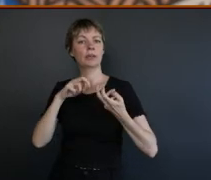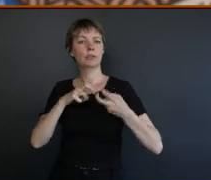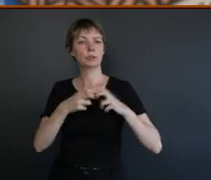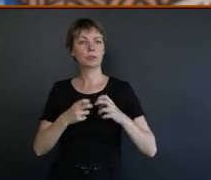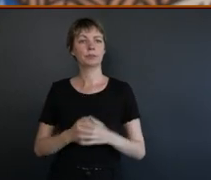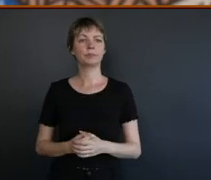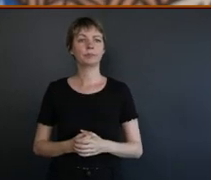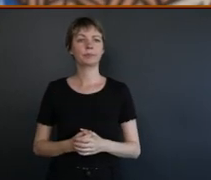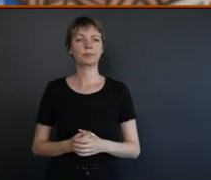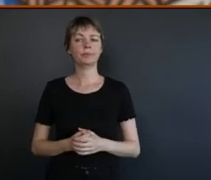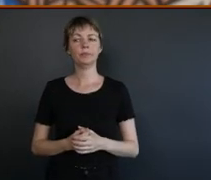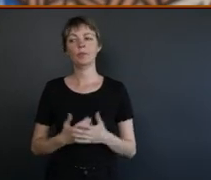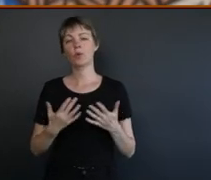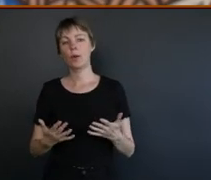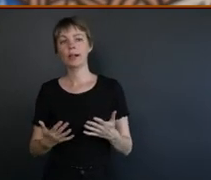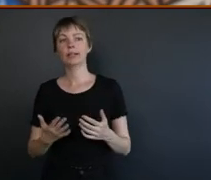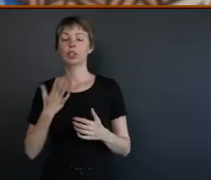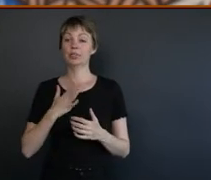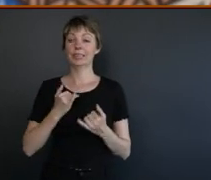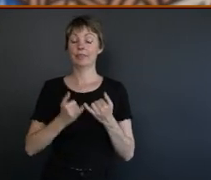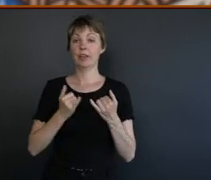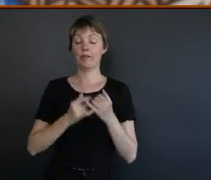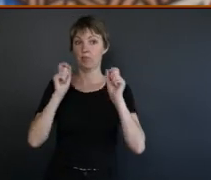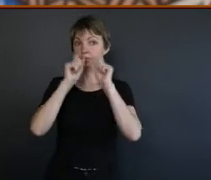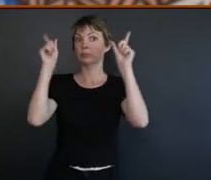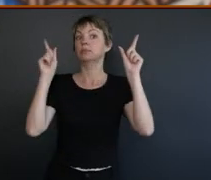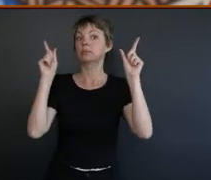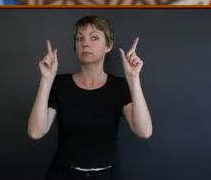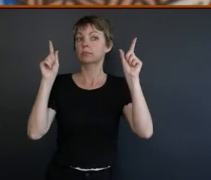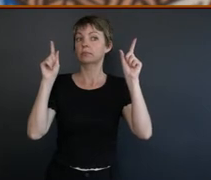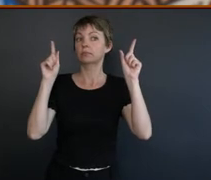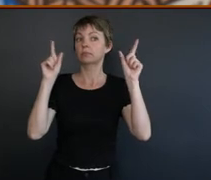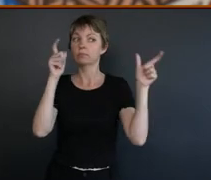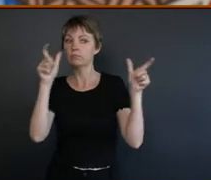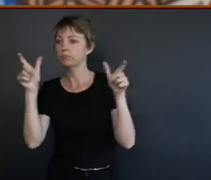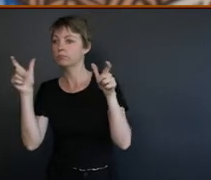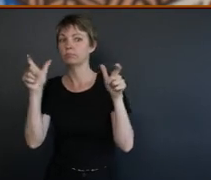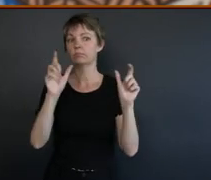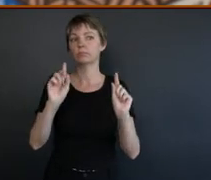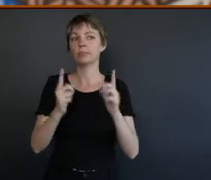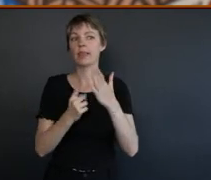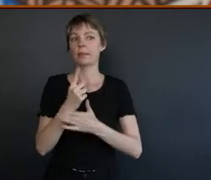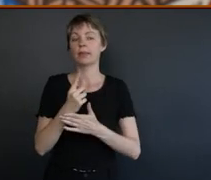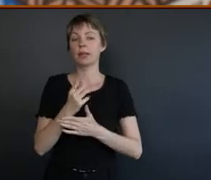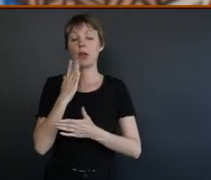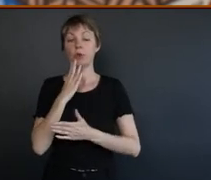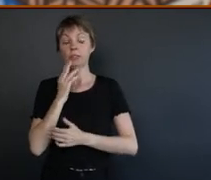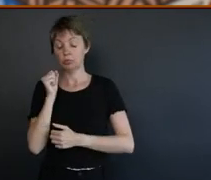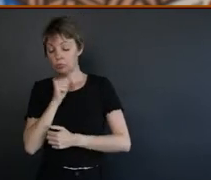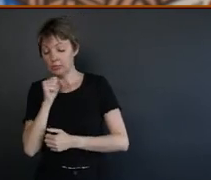issues, you've got to be very alert. Like, at a time when you're grieving,